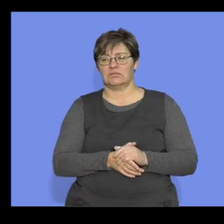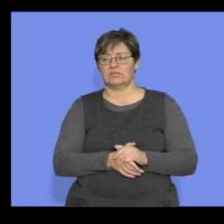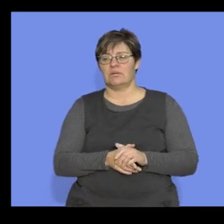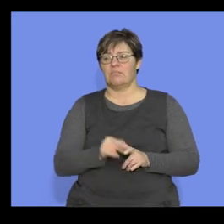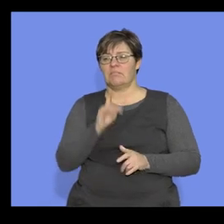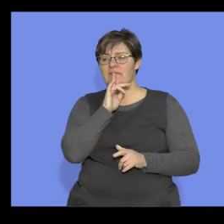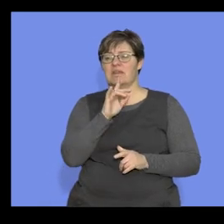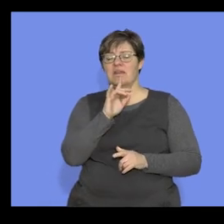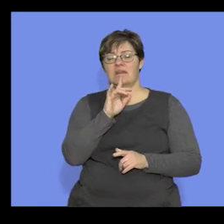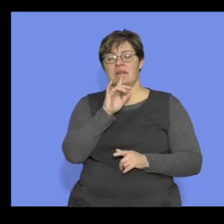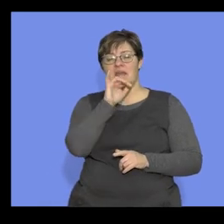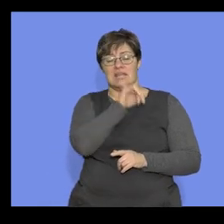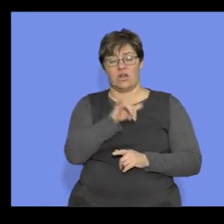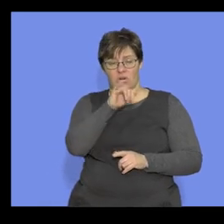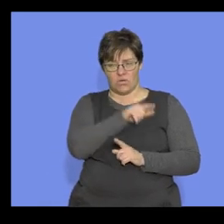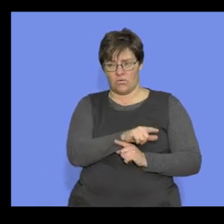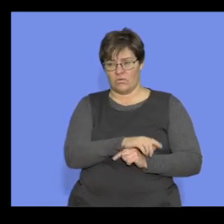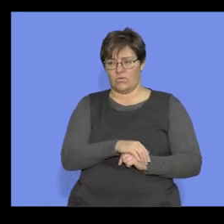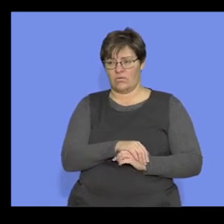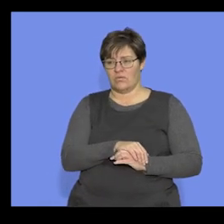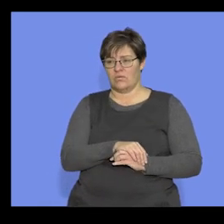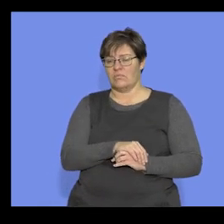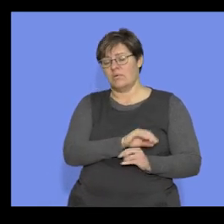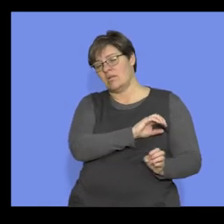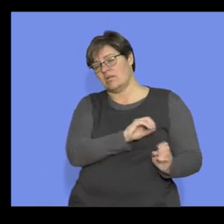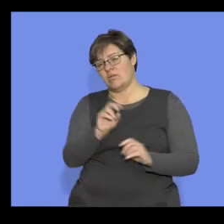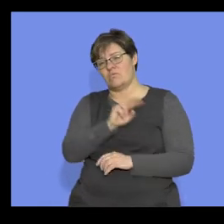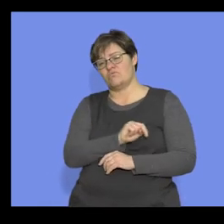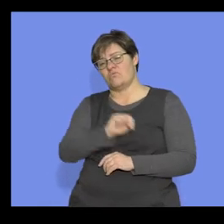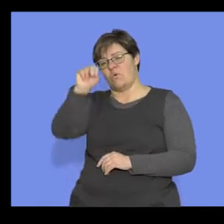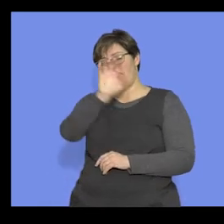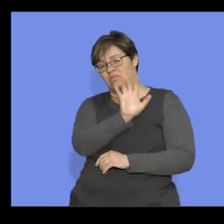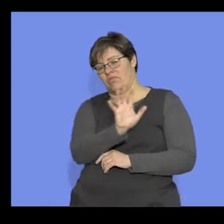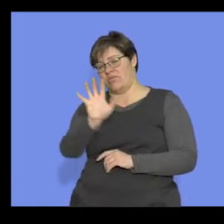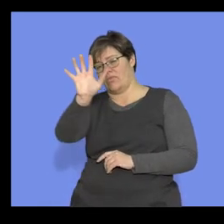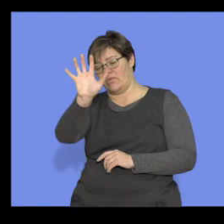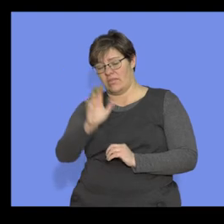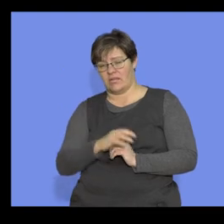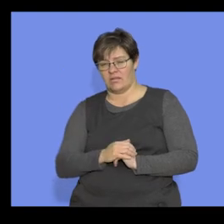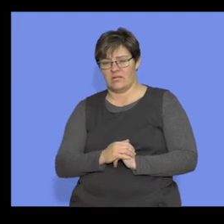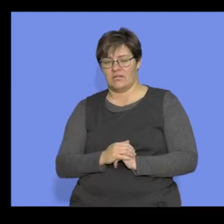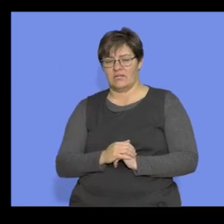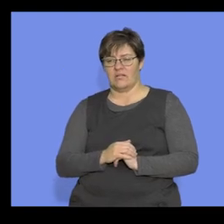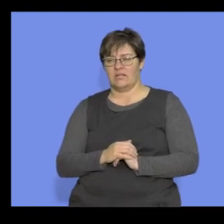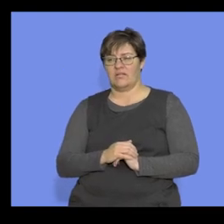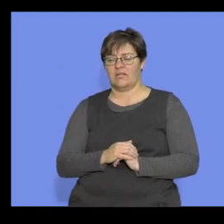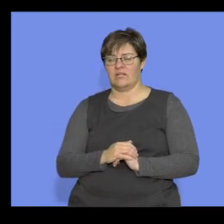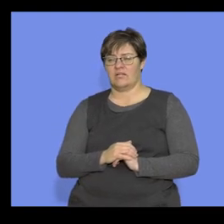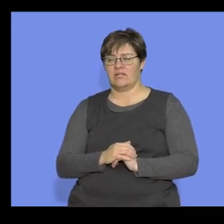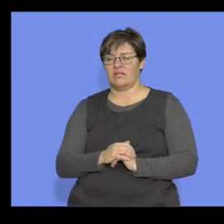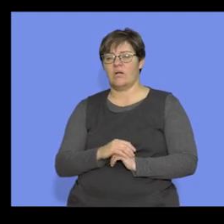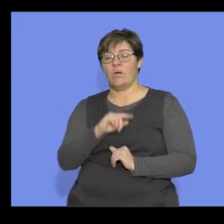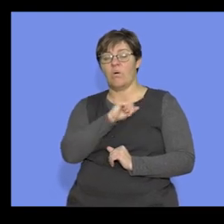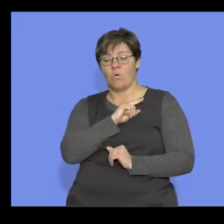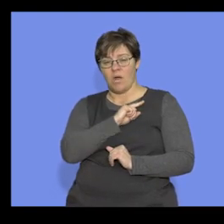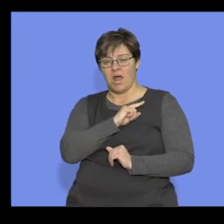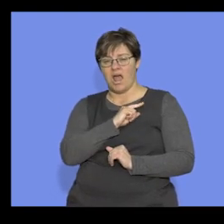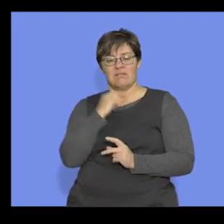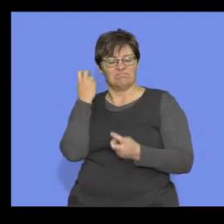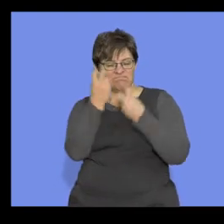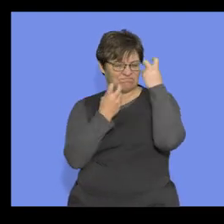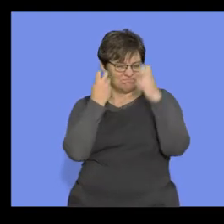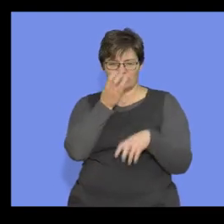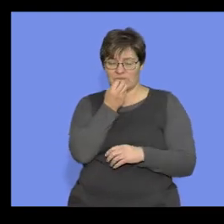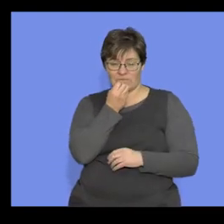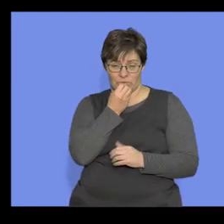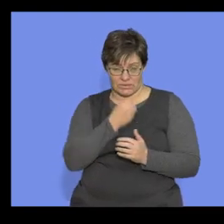can see, it's the yellow into the northern continents. And as I say to you, right, it's because of the search